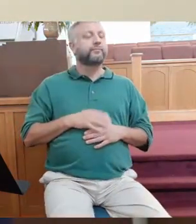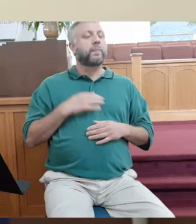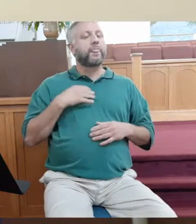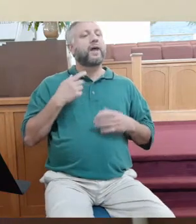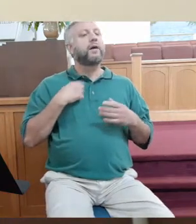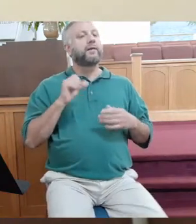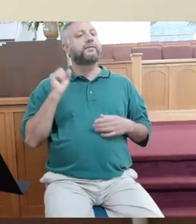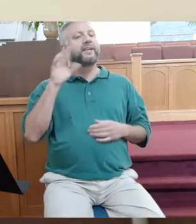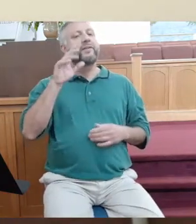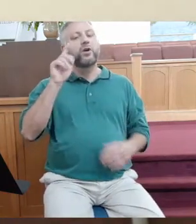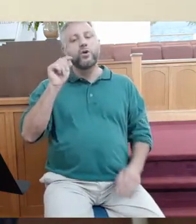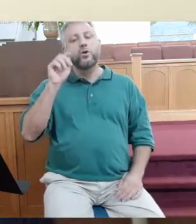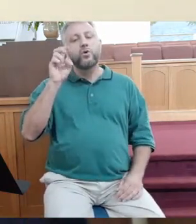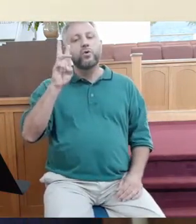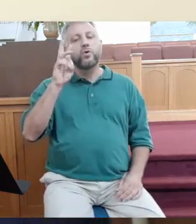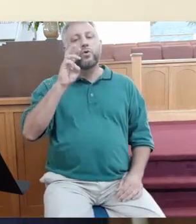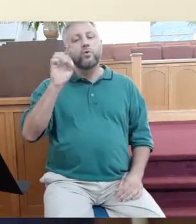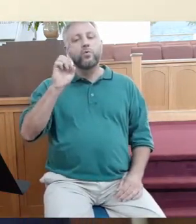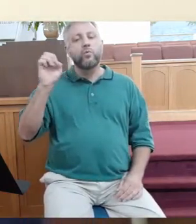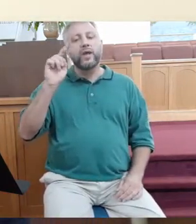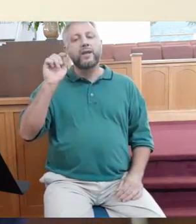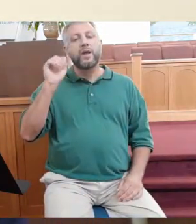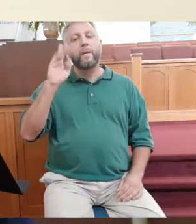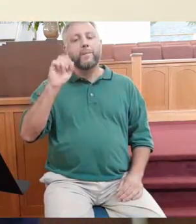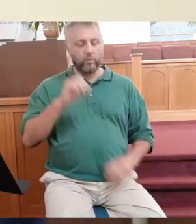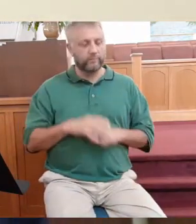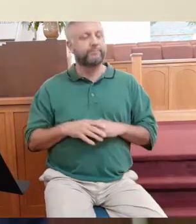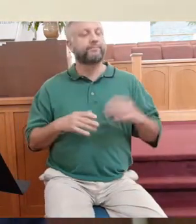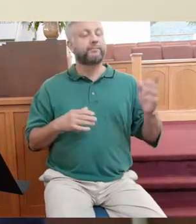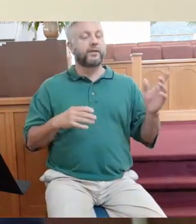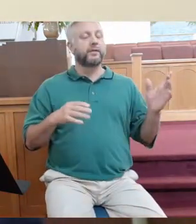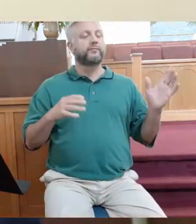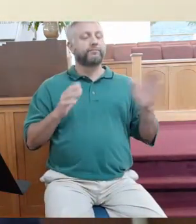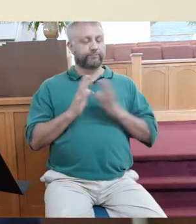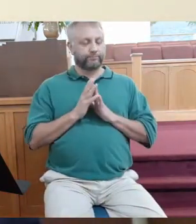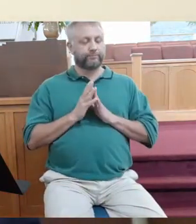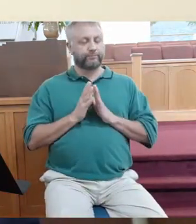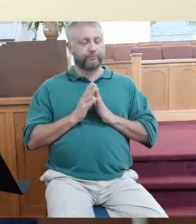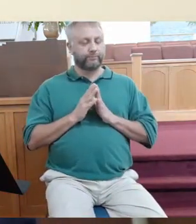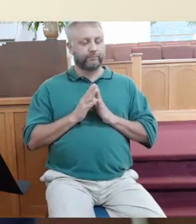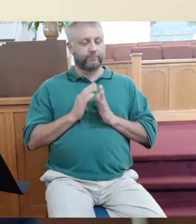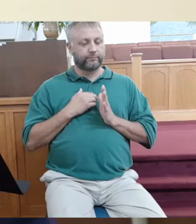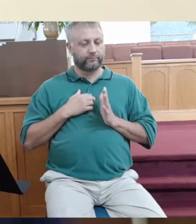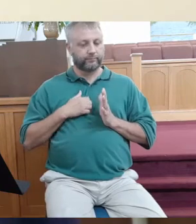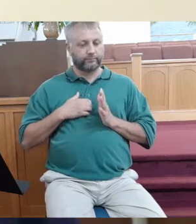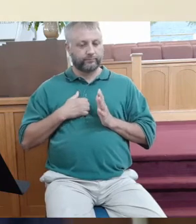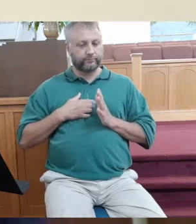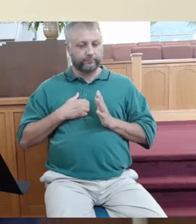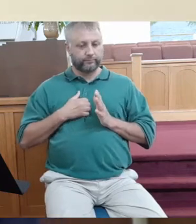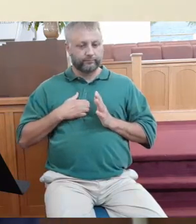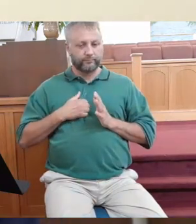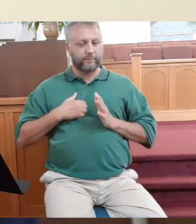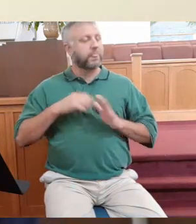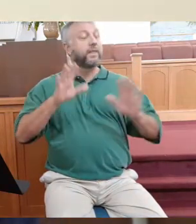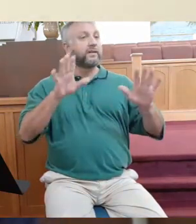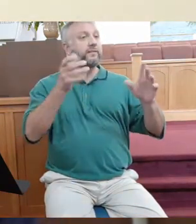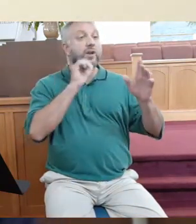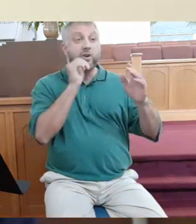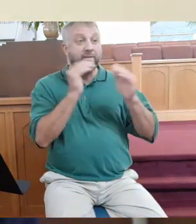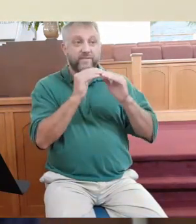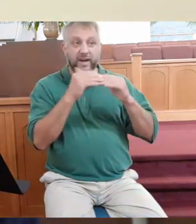your Instagram post. It wasn't fair that the flawless